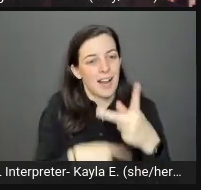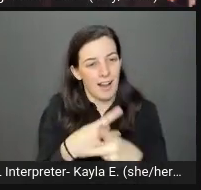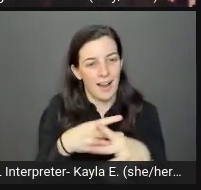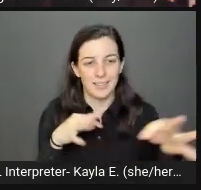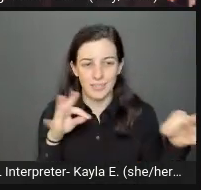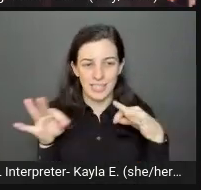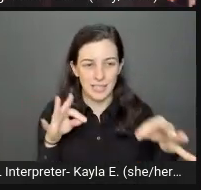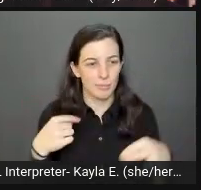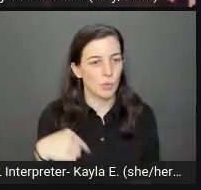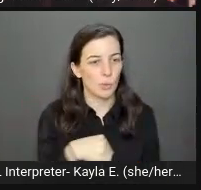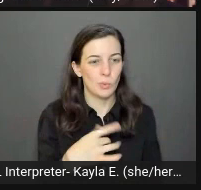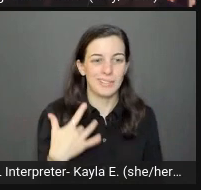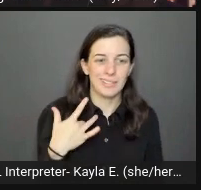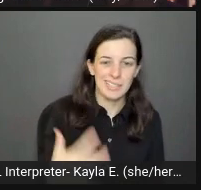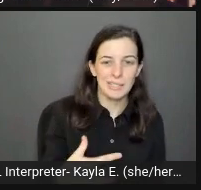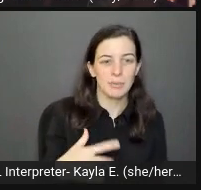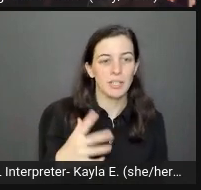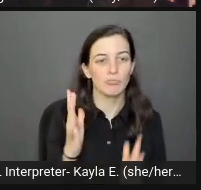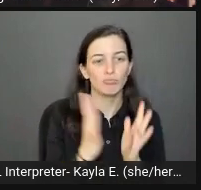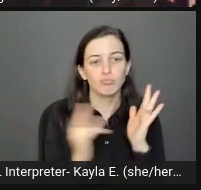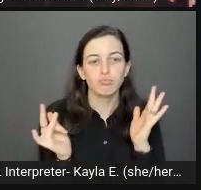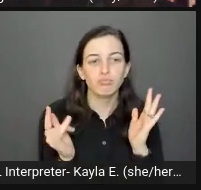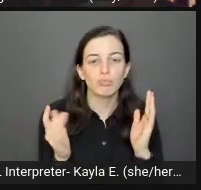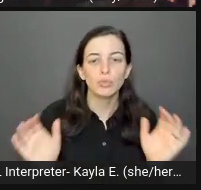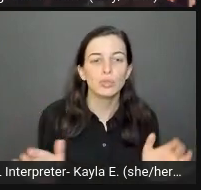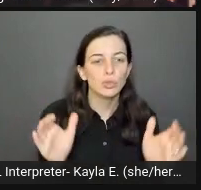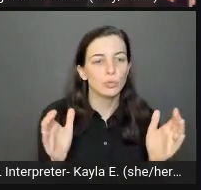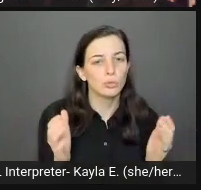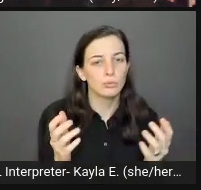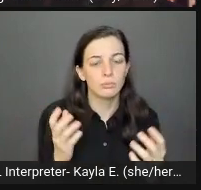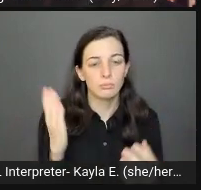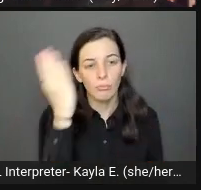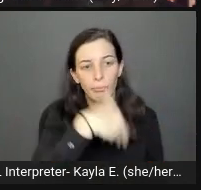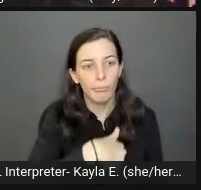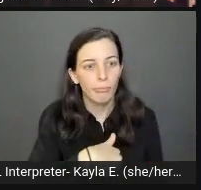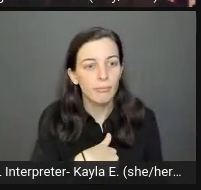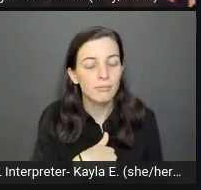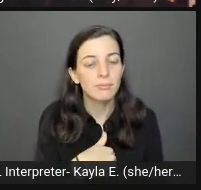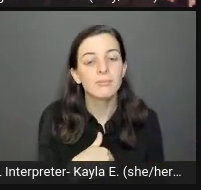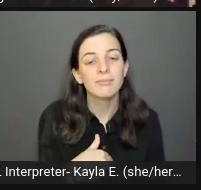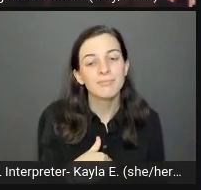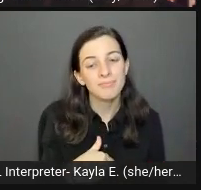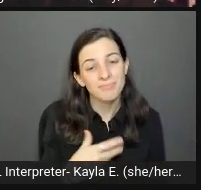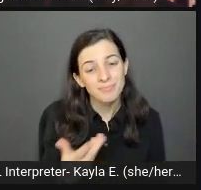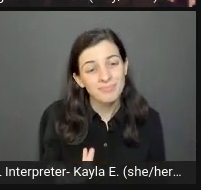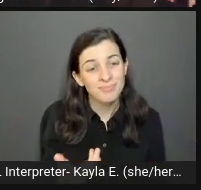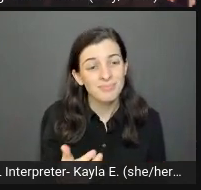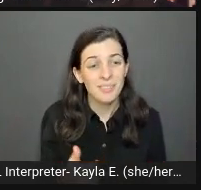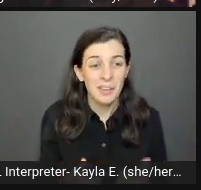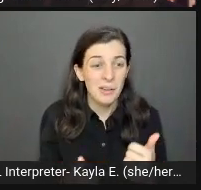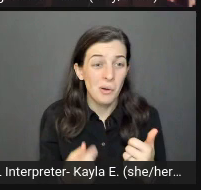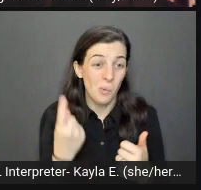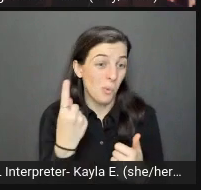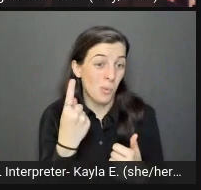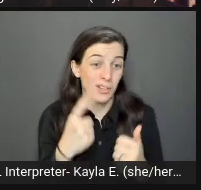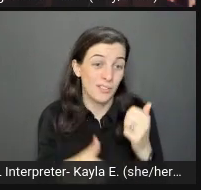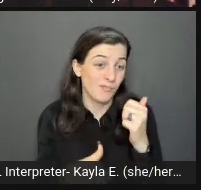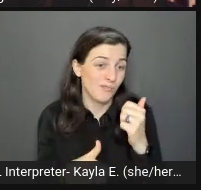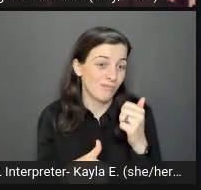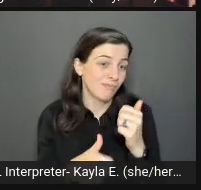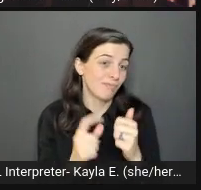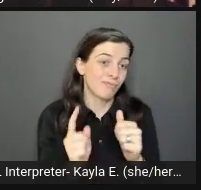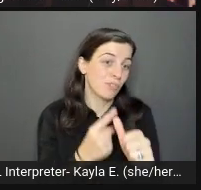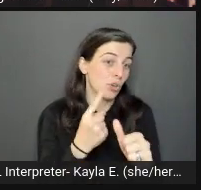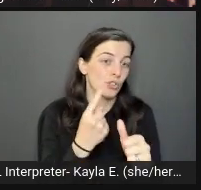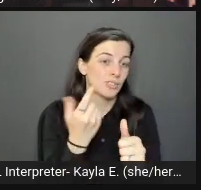Usually products have a primary image. this will probably be the most descriptive because it's probably the first image that a user would land